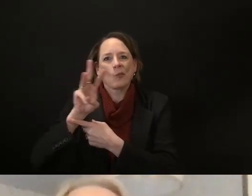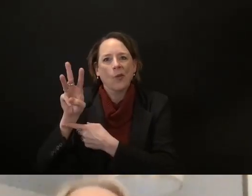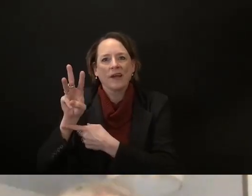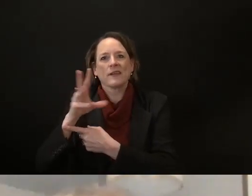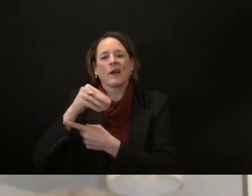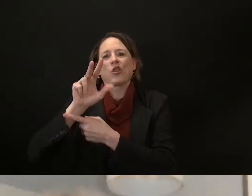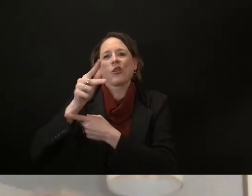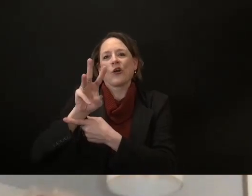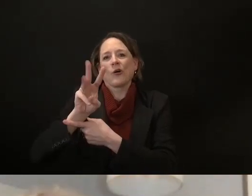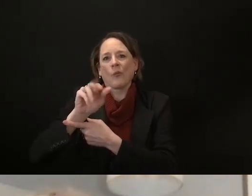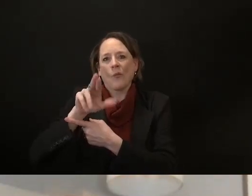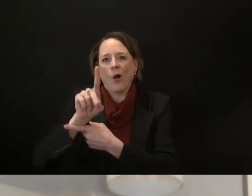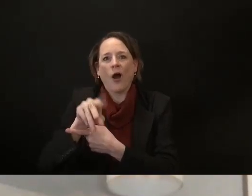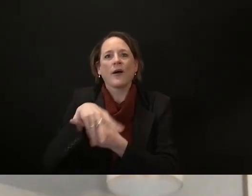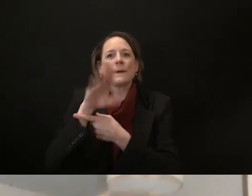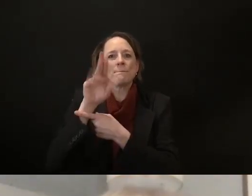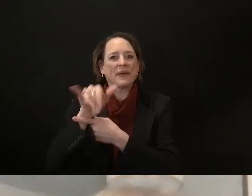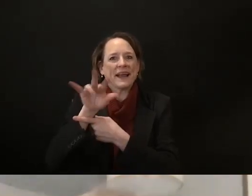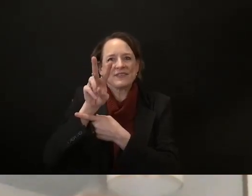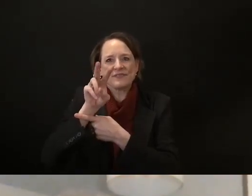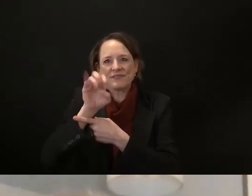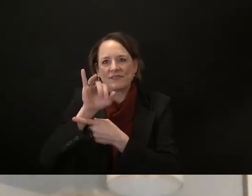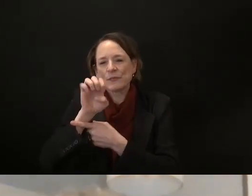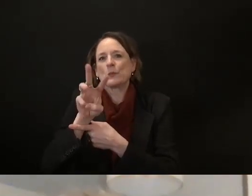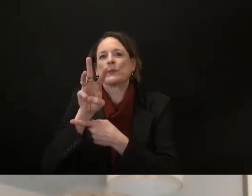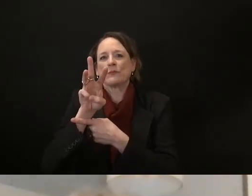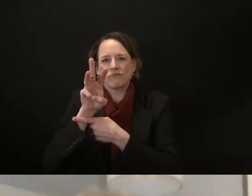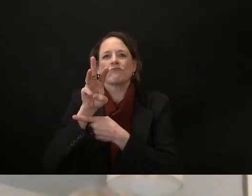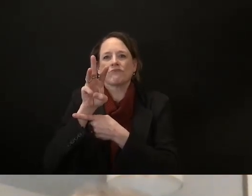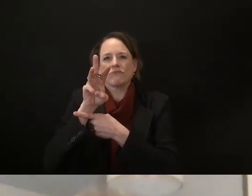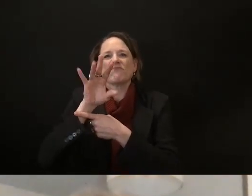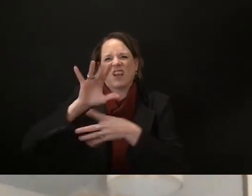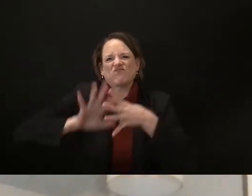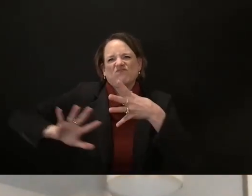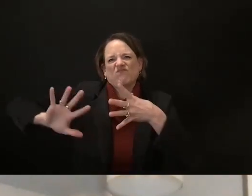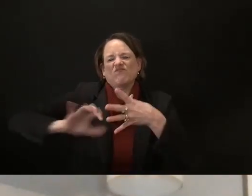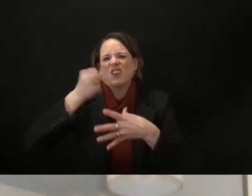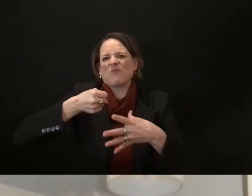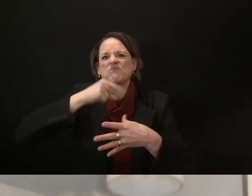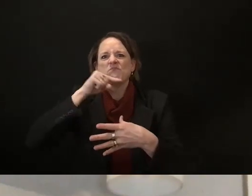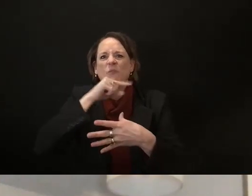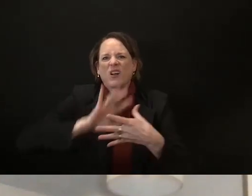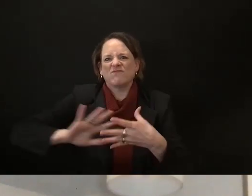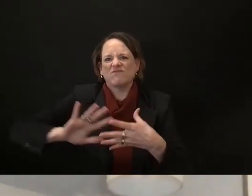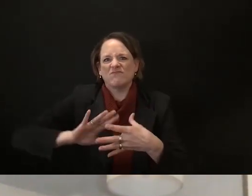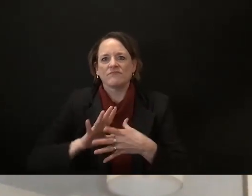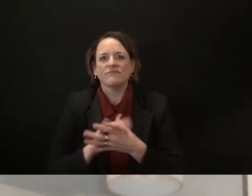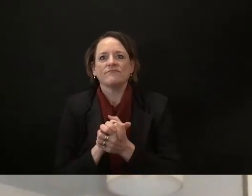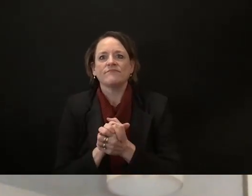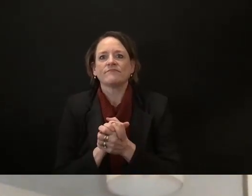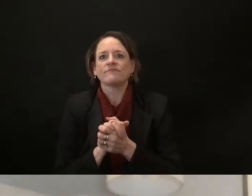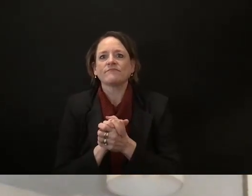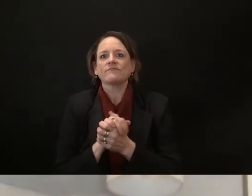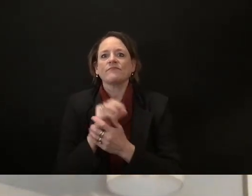and then further down st francis cutahay south milwaukee and oak creek with a little bit of franklin